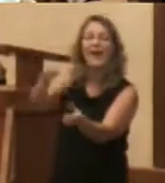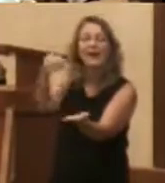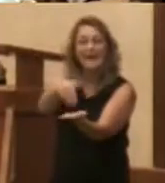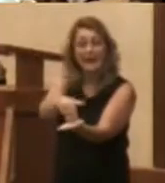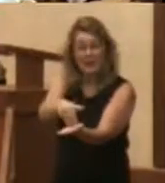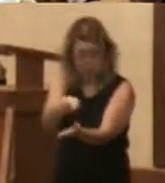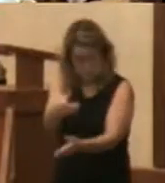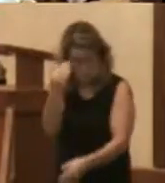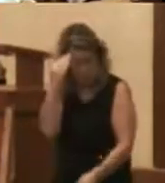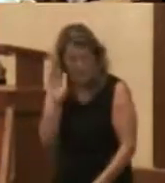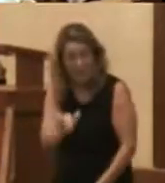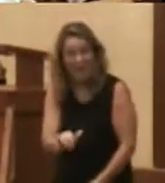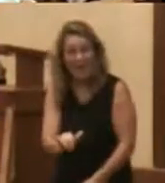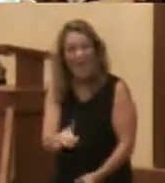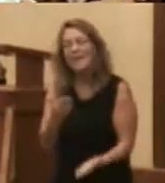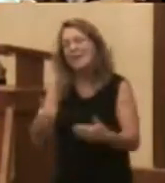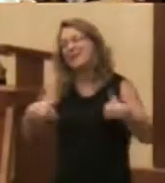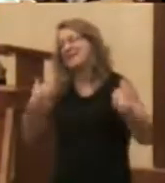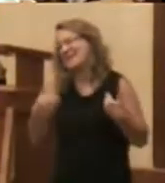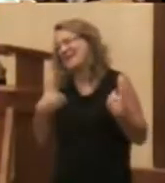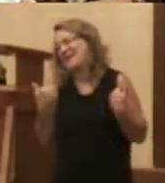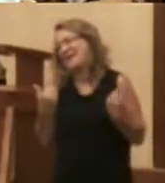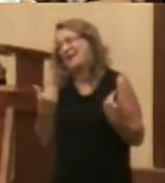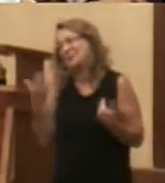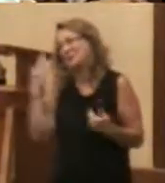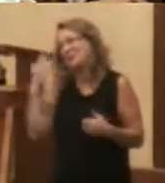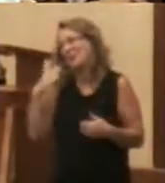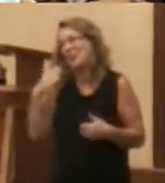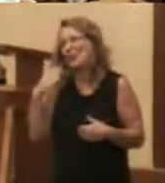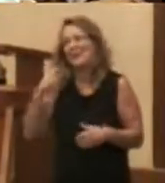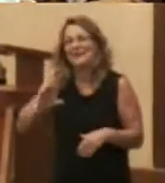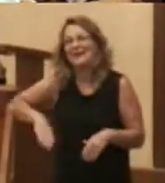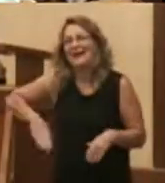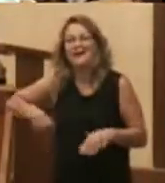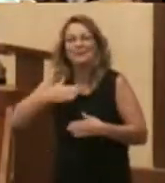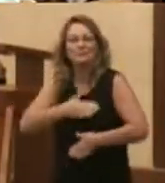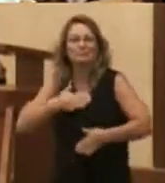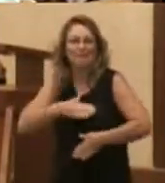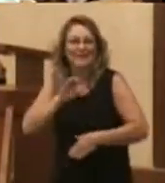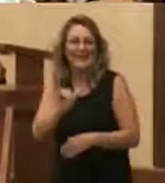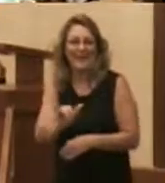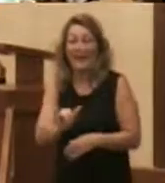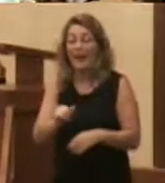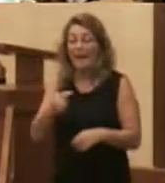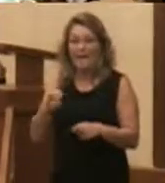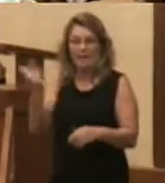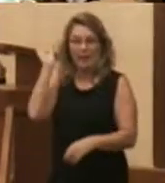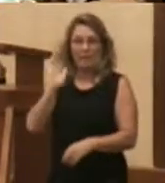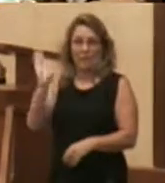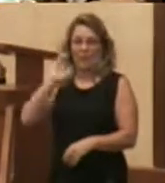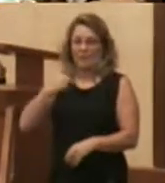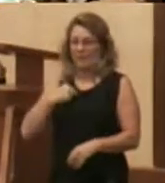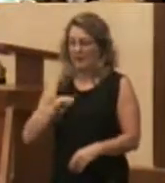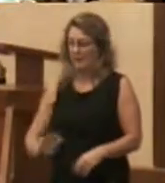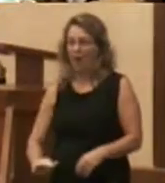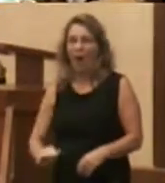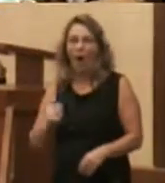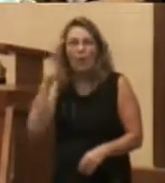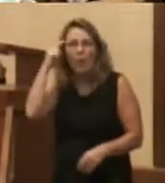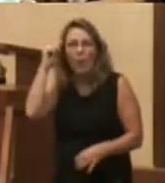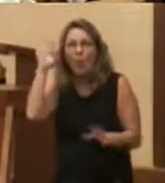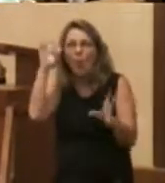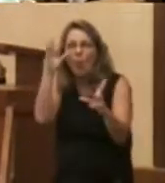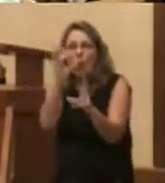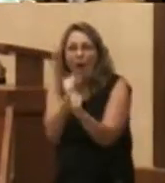You didn't know that. Well, you're maybe a little young to appreciate this fact. When I was a kid, I thought this was the greatest thing. I could just take